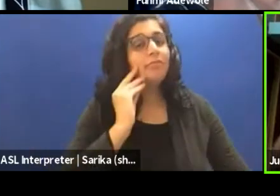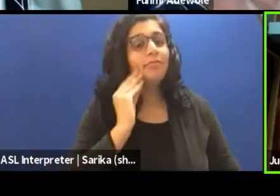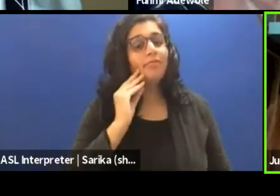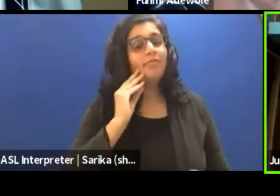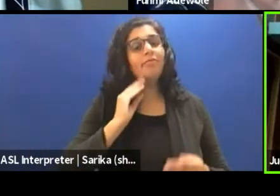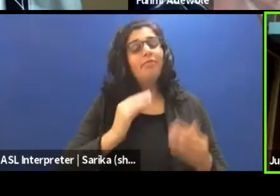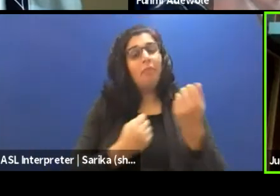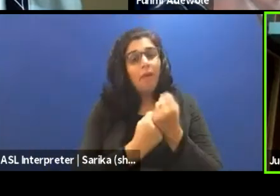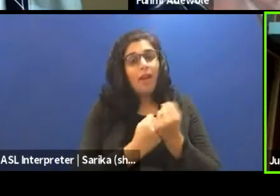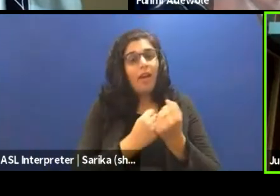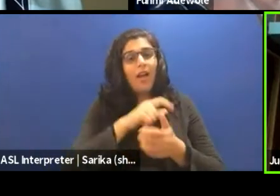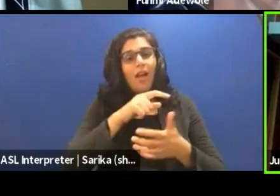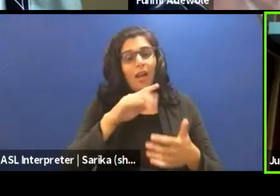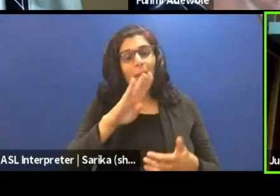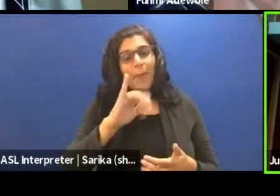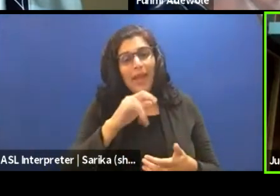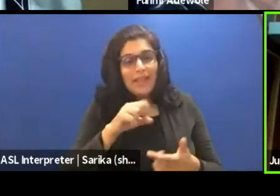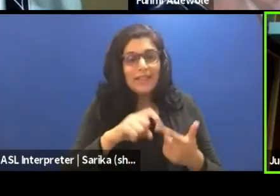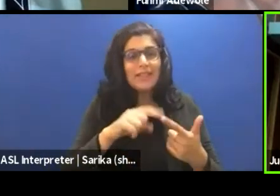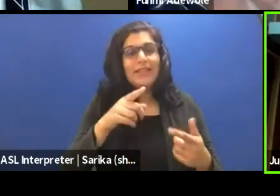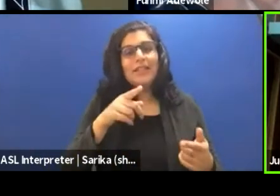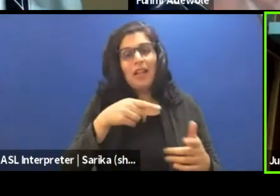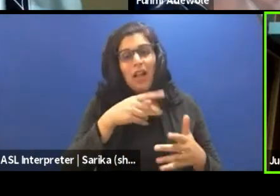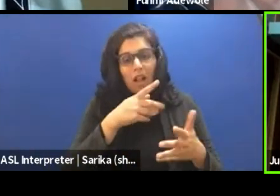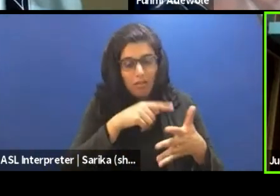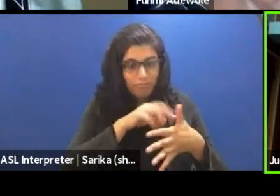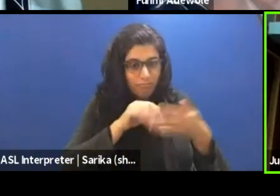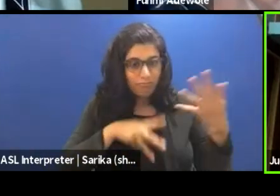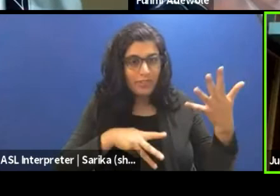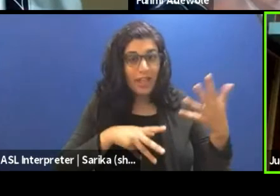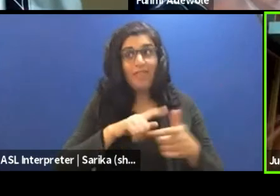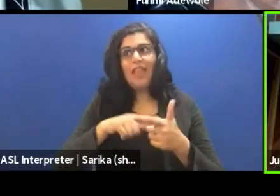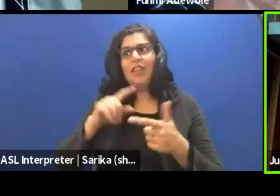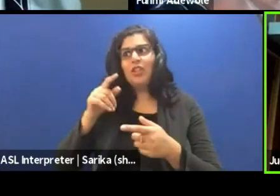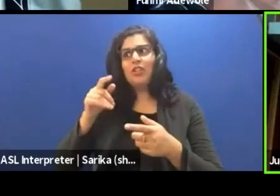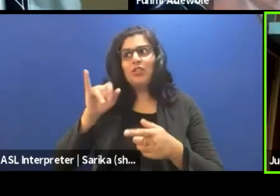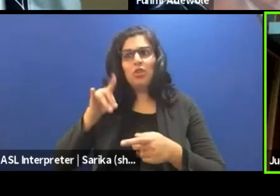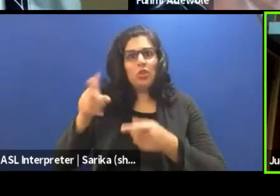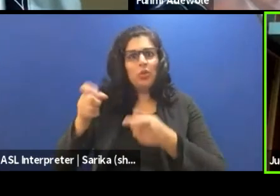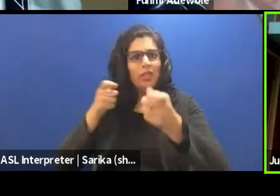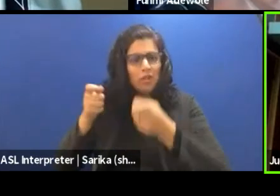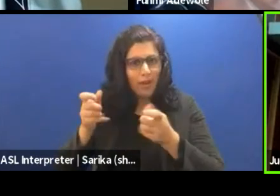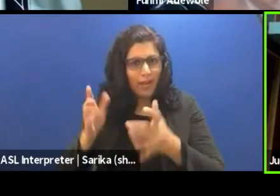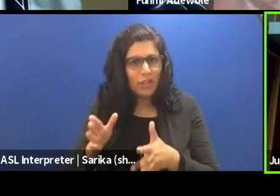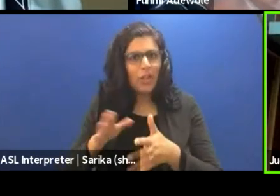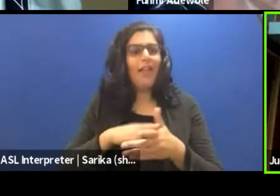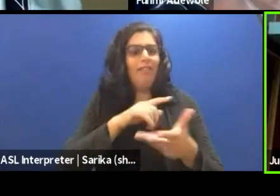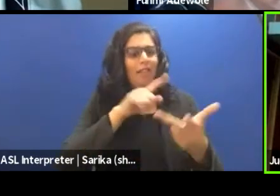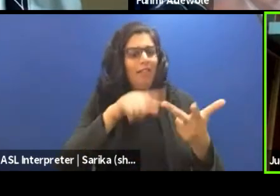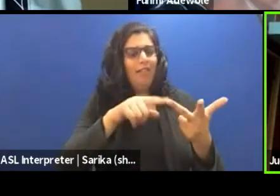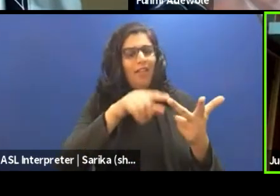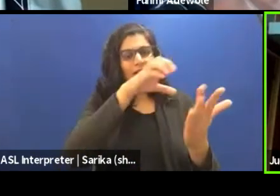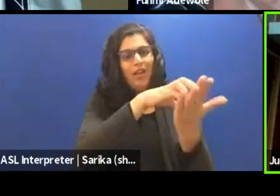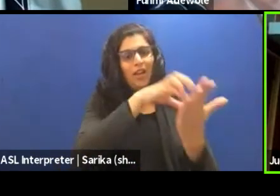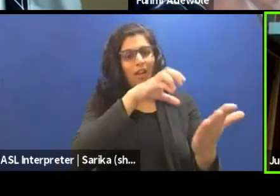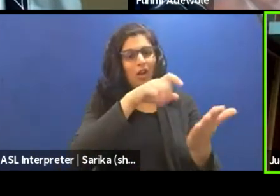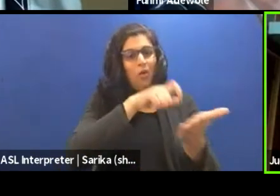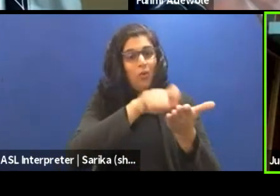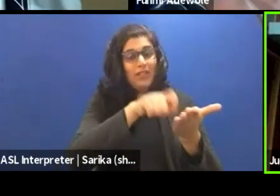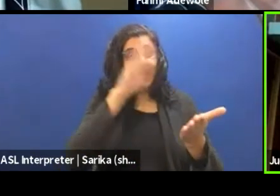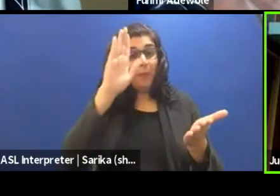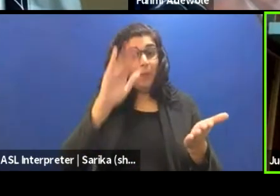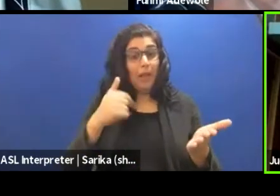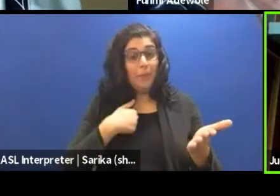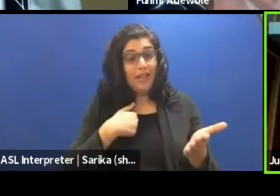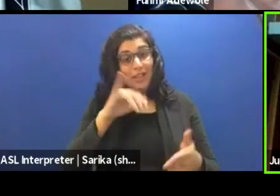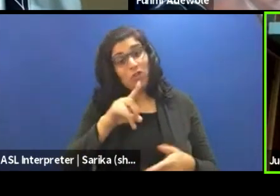an overall directorial vision, knows what he wants to put on stage. There is, of course, the text, as it were, whether it's written by me, it's written by me. Then